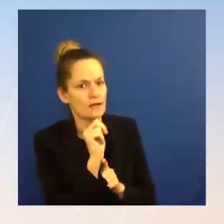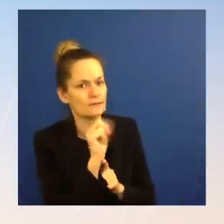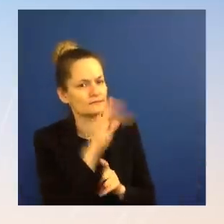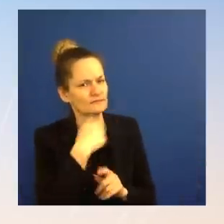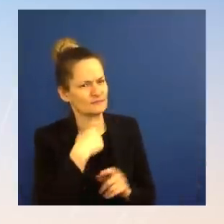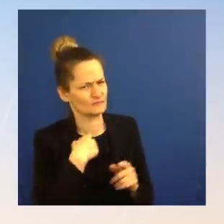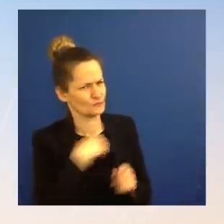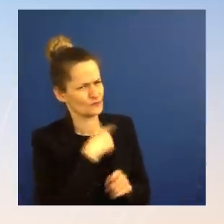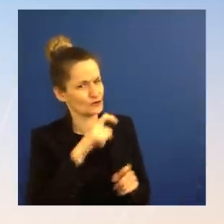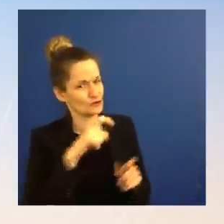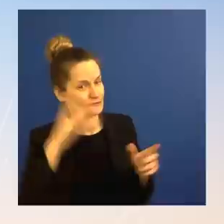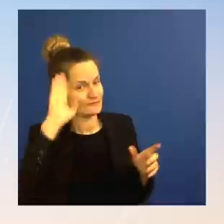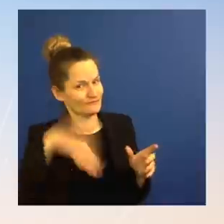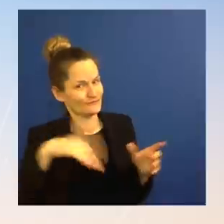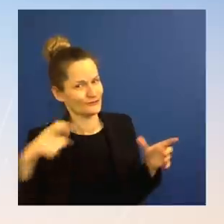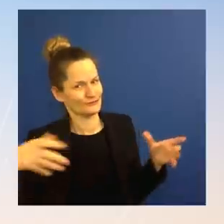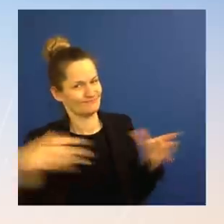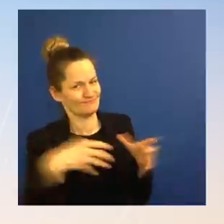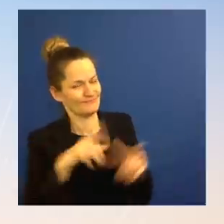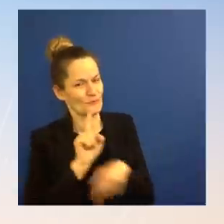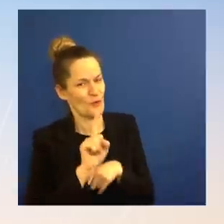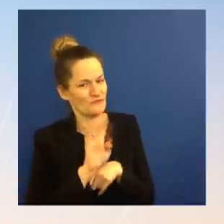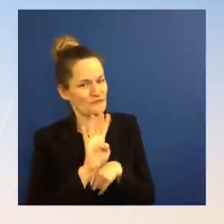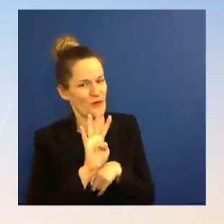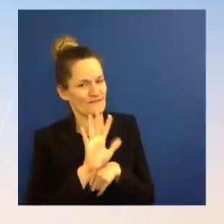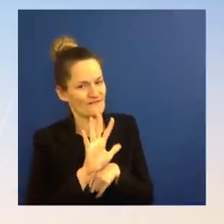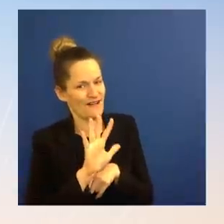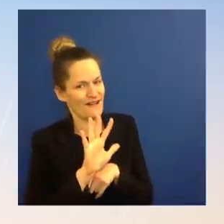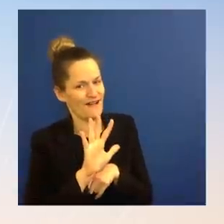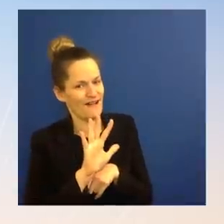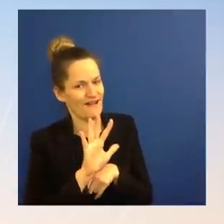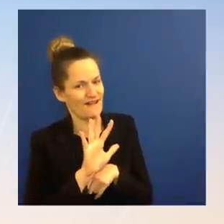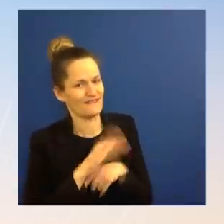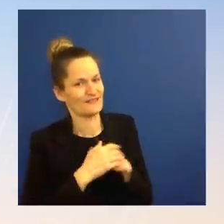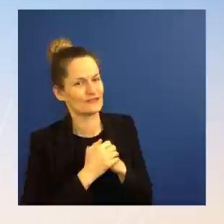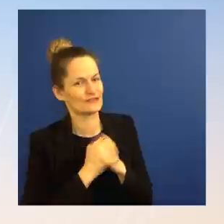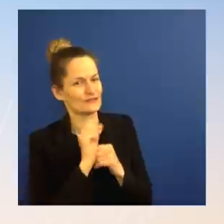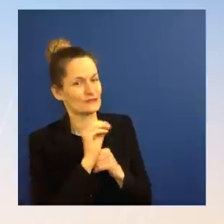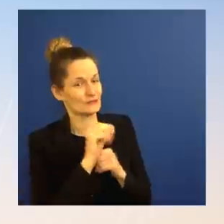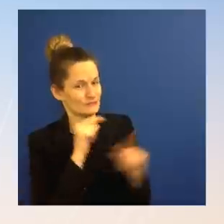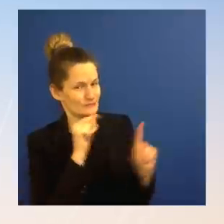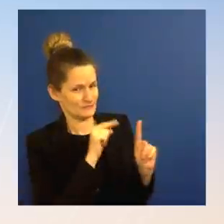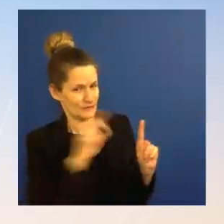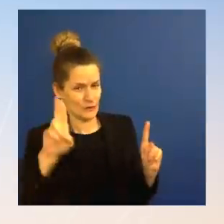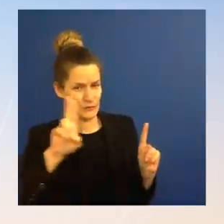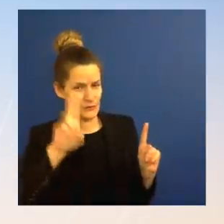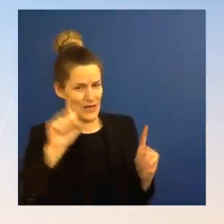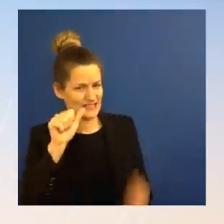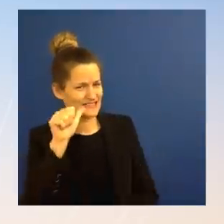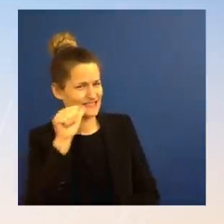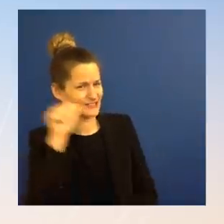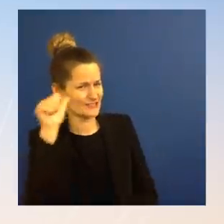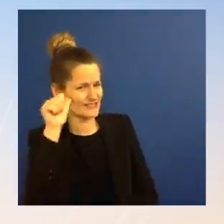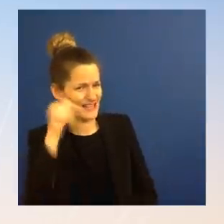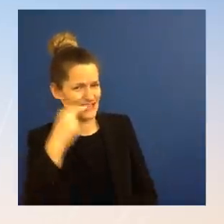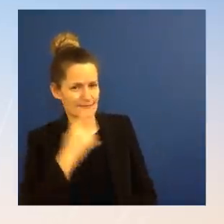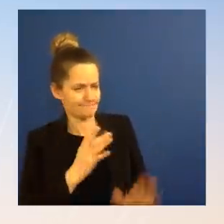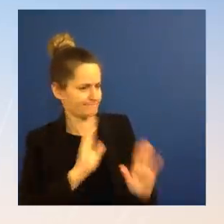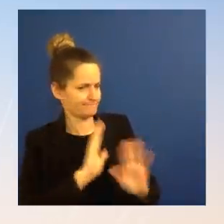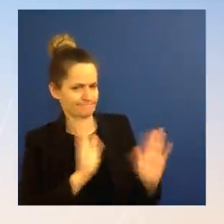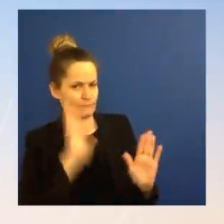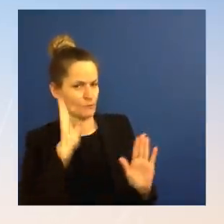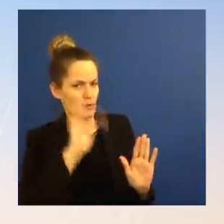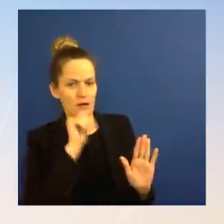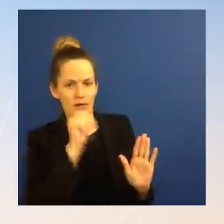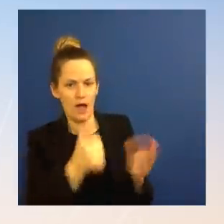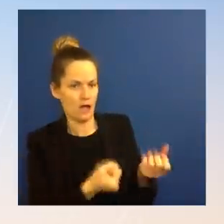The U.S. declined to help facilitate the transfer of jets to Ukraine yesterday. Does the U.S. want the Ukraine to get jets? How urgent a